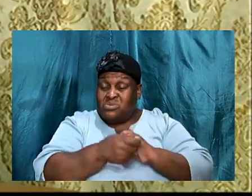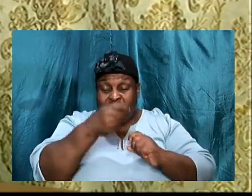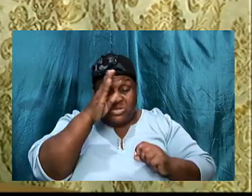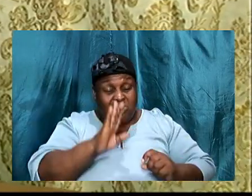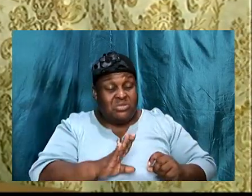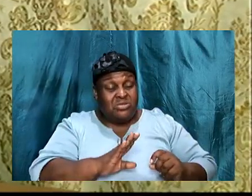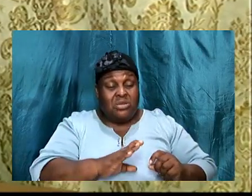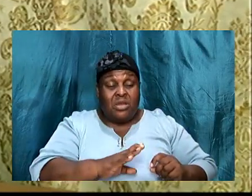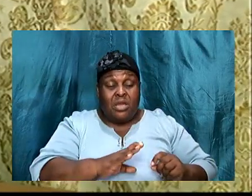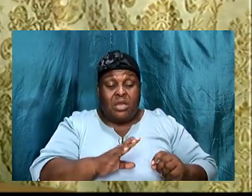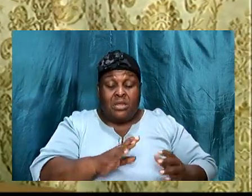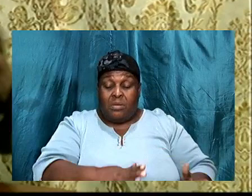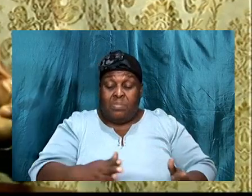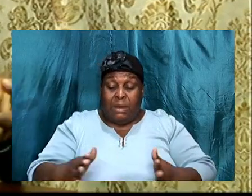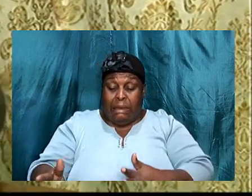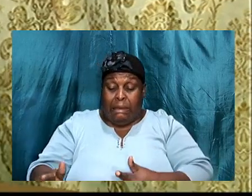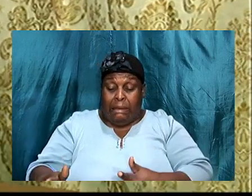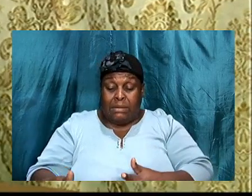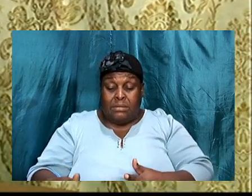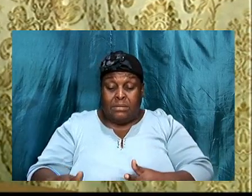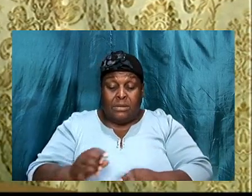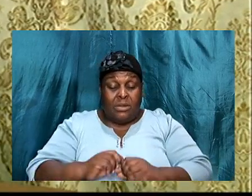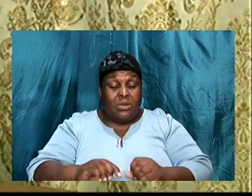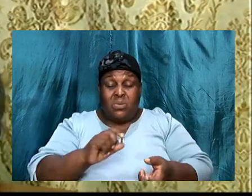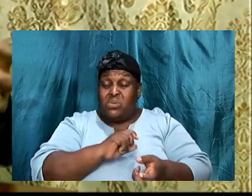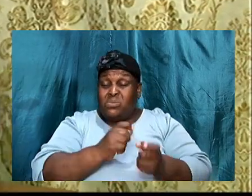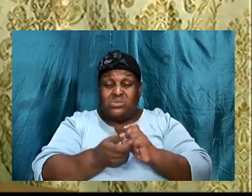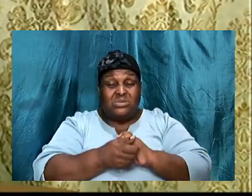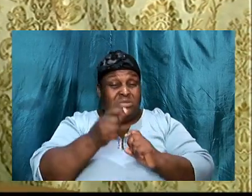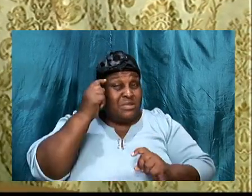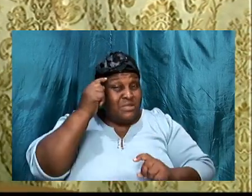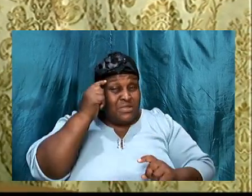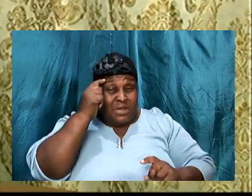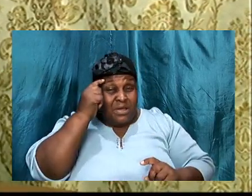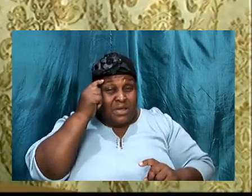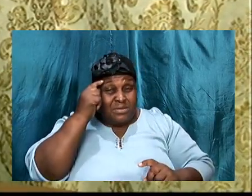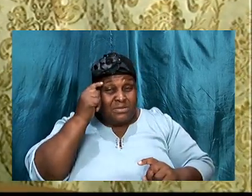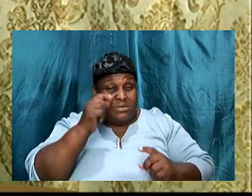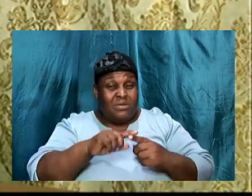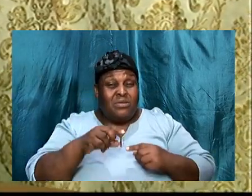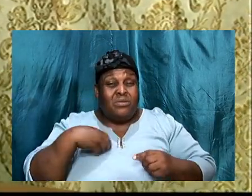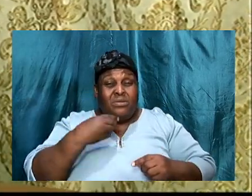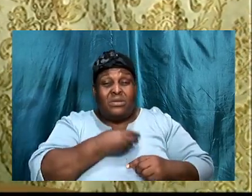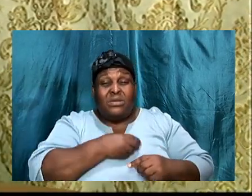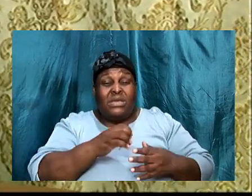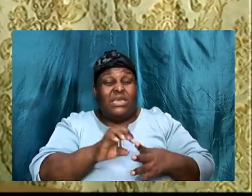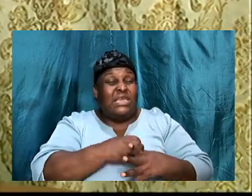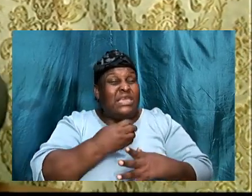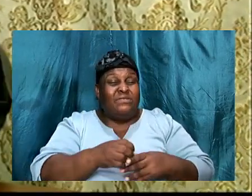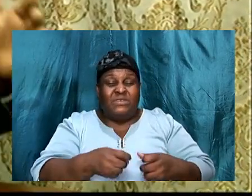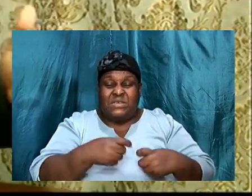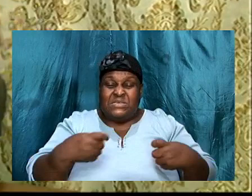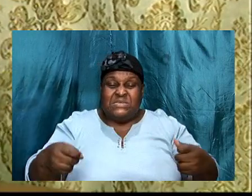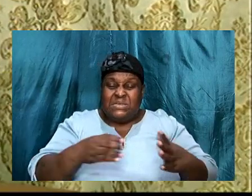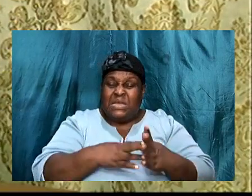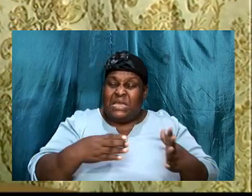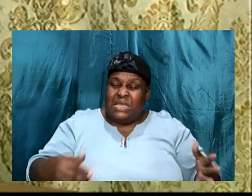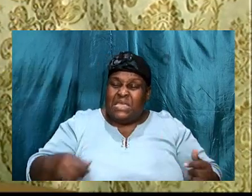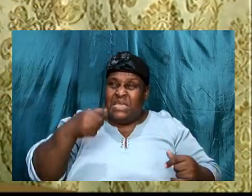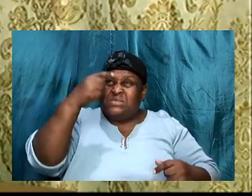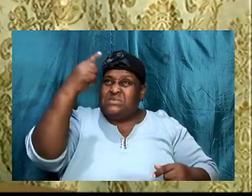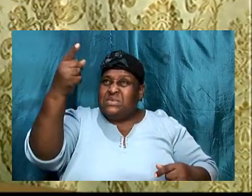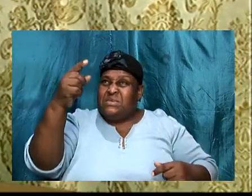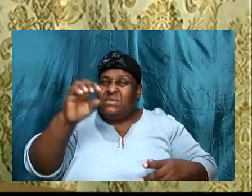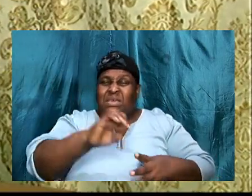his thoughts, towards us. Even when we hurt him, we sin against him. What kind of God is this? Even when we do wrong,